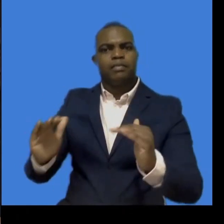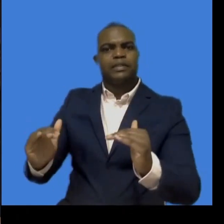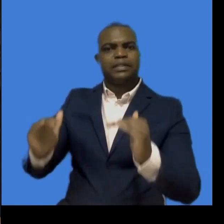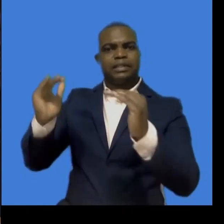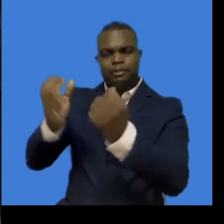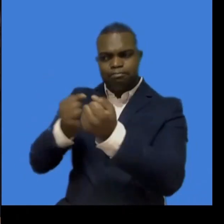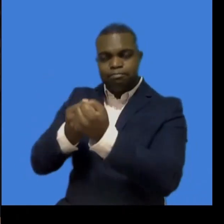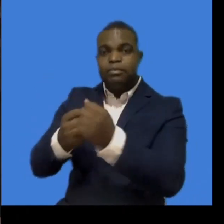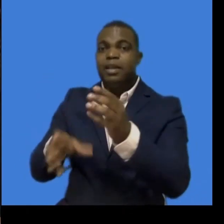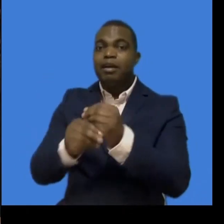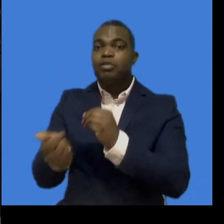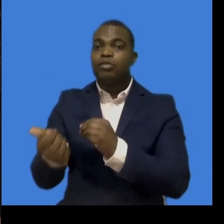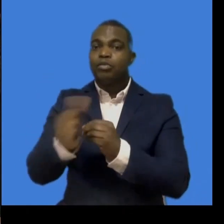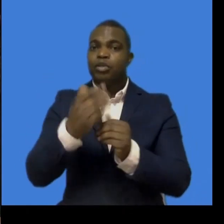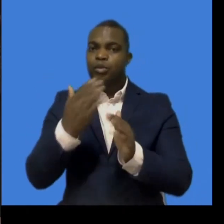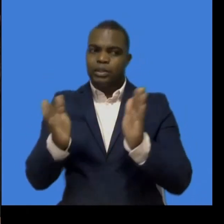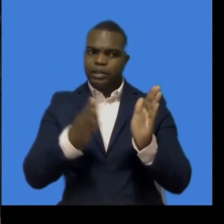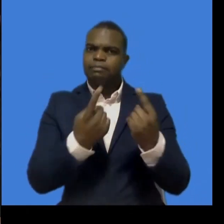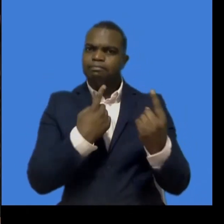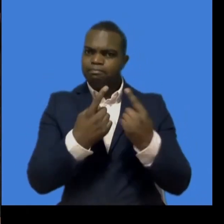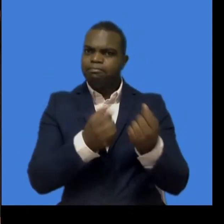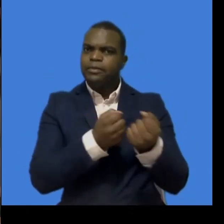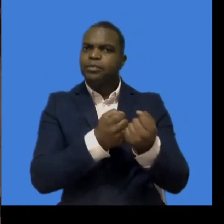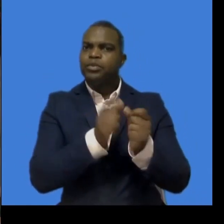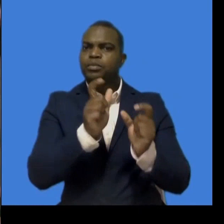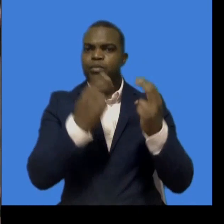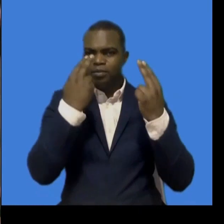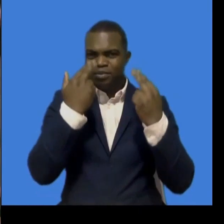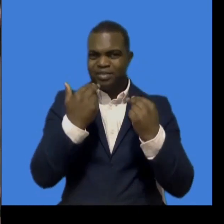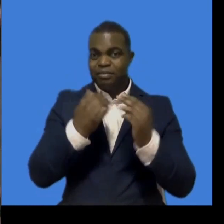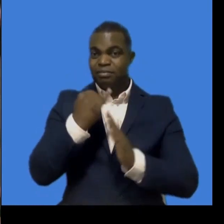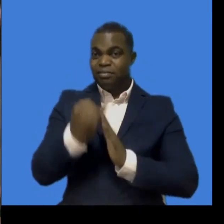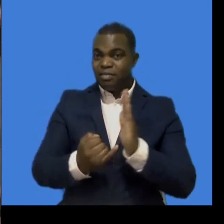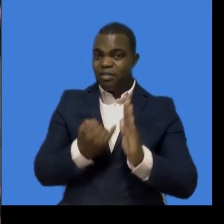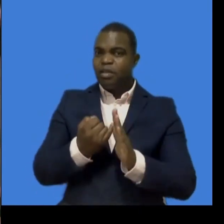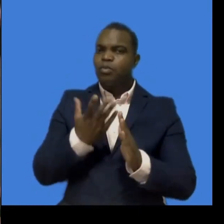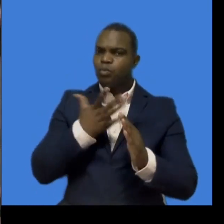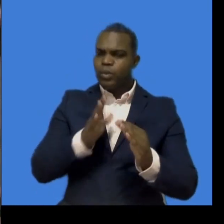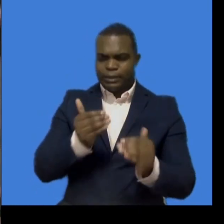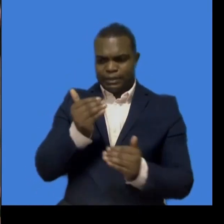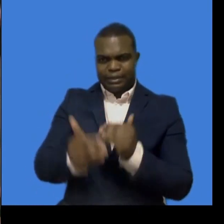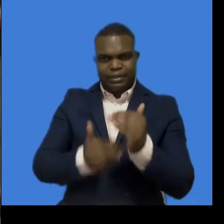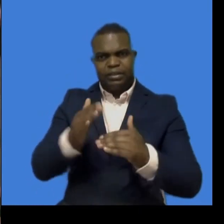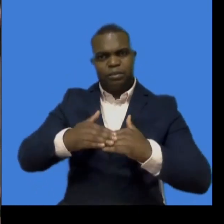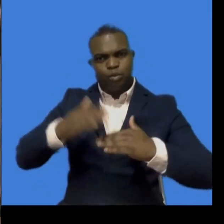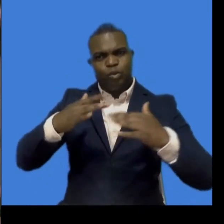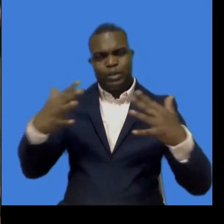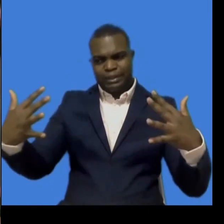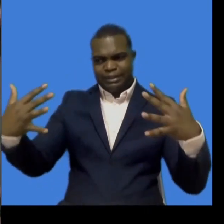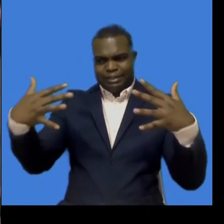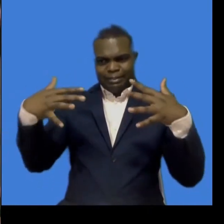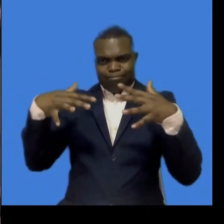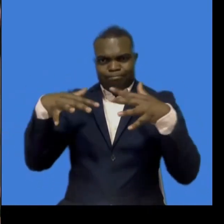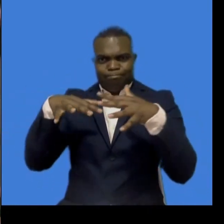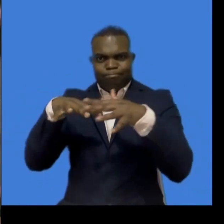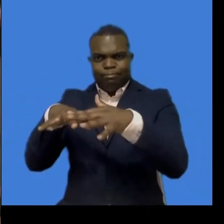its disabled communities so that they participate as full-fledged citizens in the life